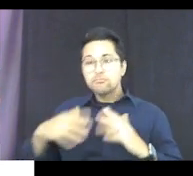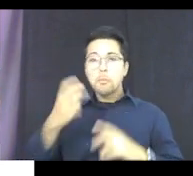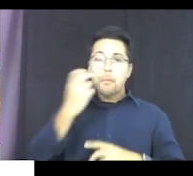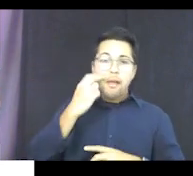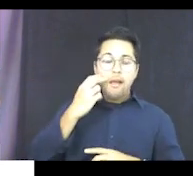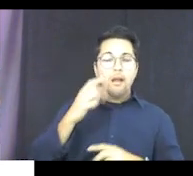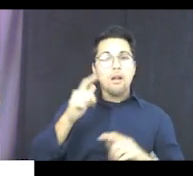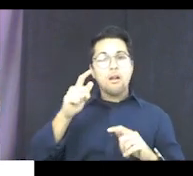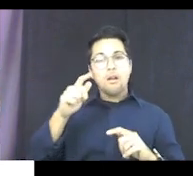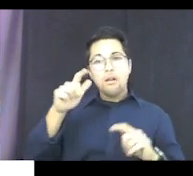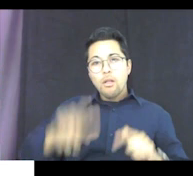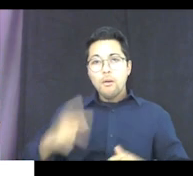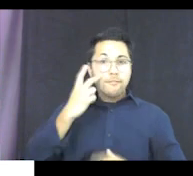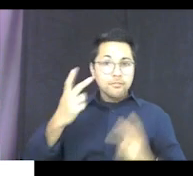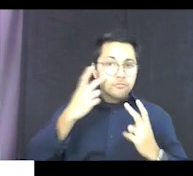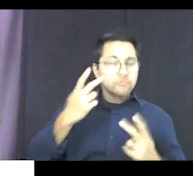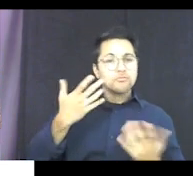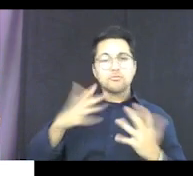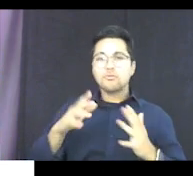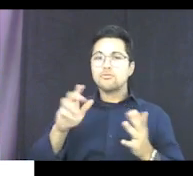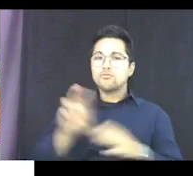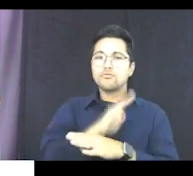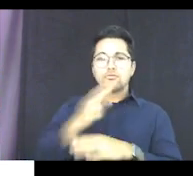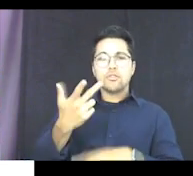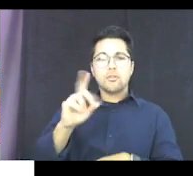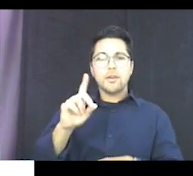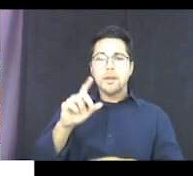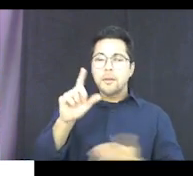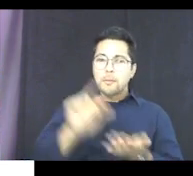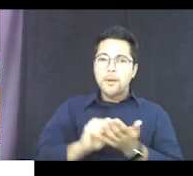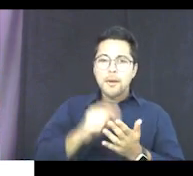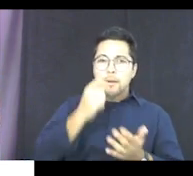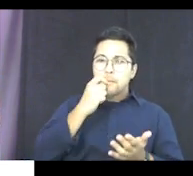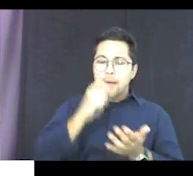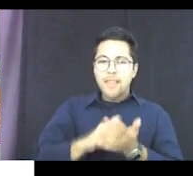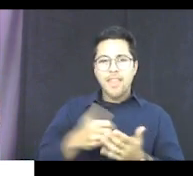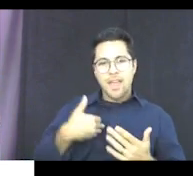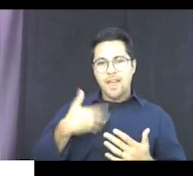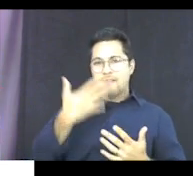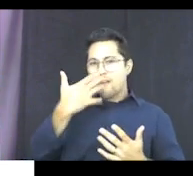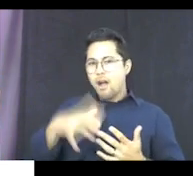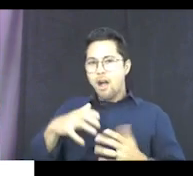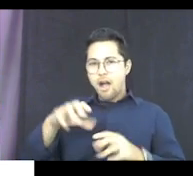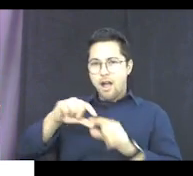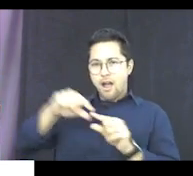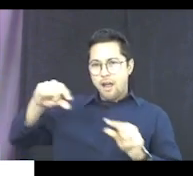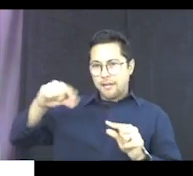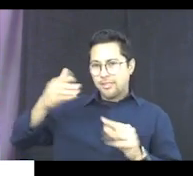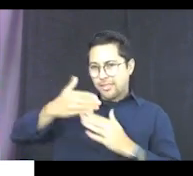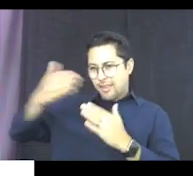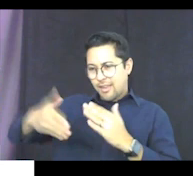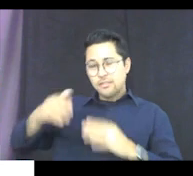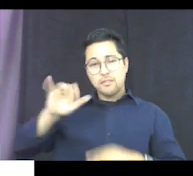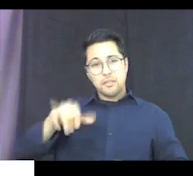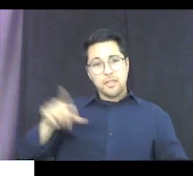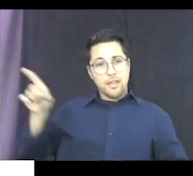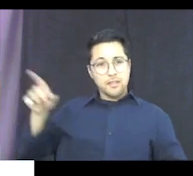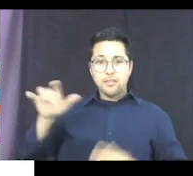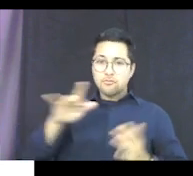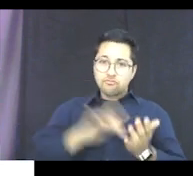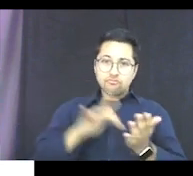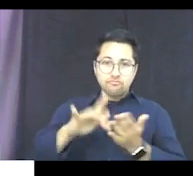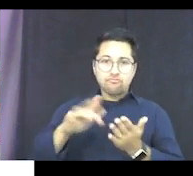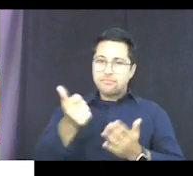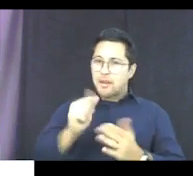low vision, you don't want to use a 3D printing pen that would have a hot nub at the end of it. So the 3Doodler, you can touch any